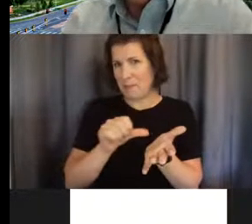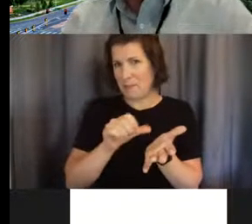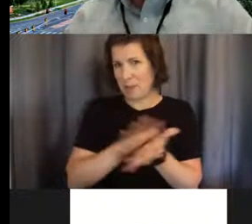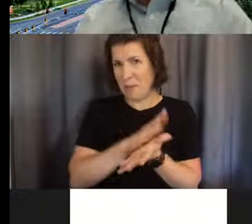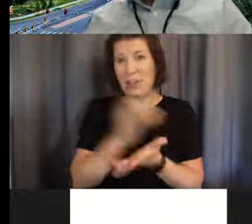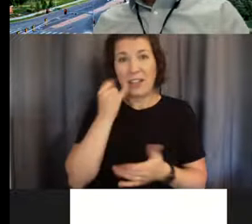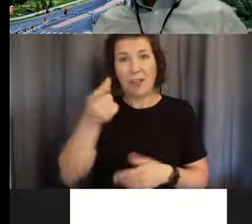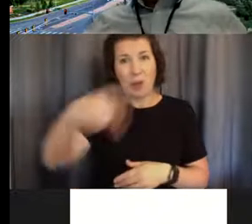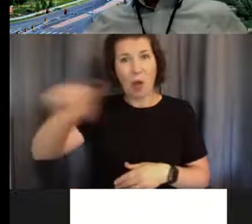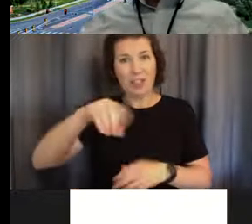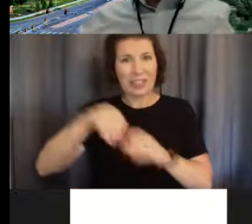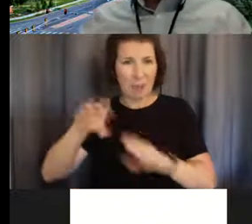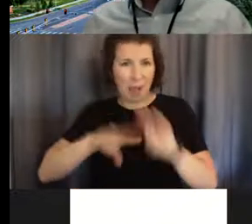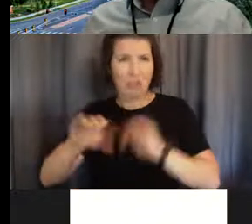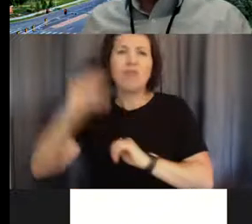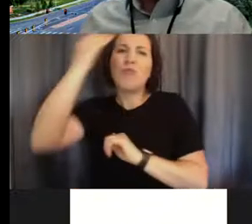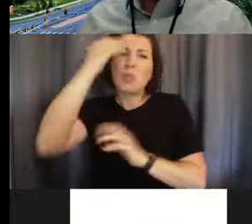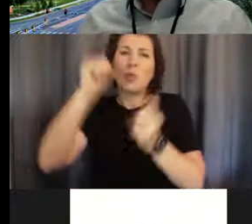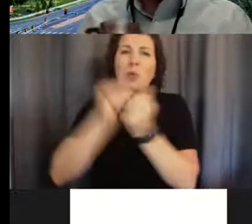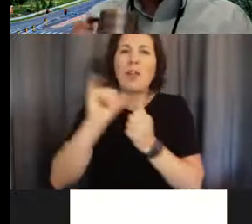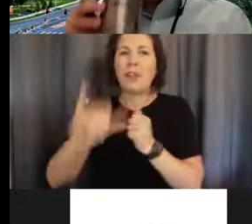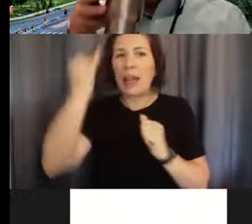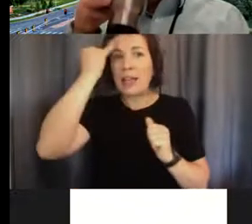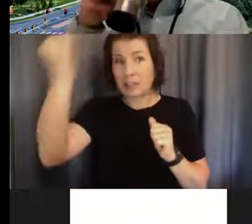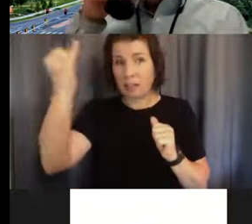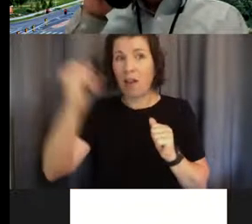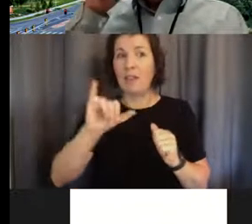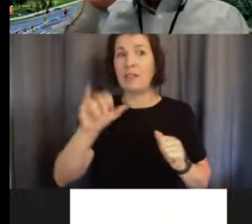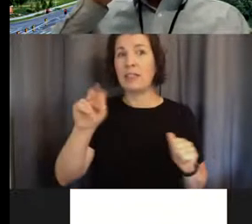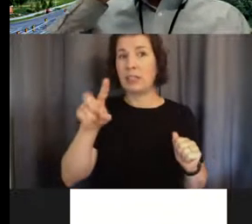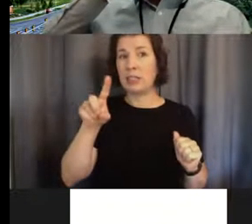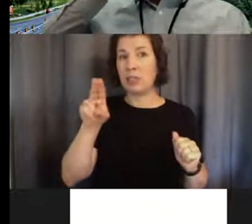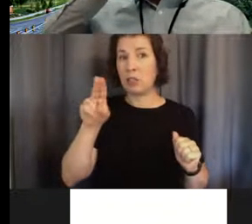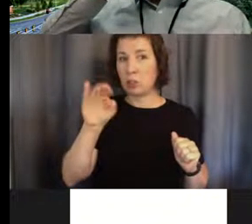biology or familiar with this idea of induced pluripotent stem cells.